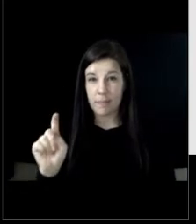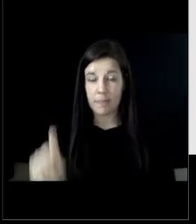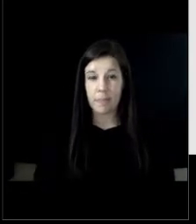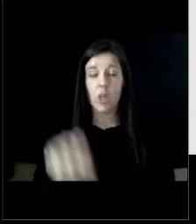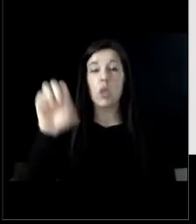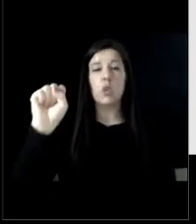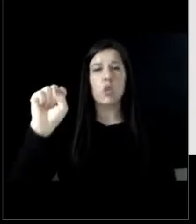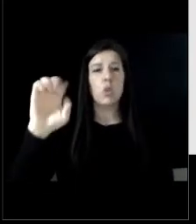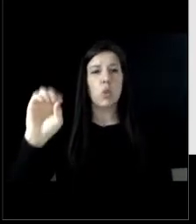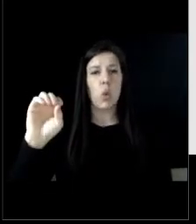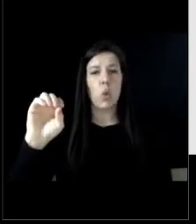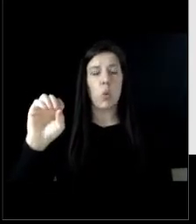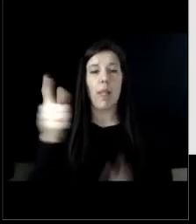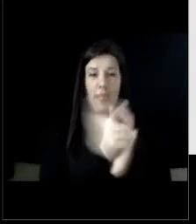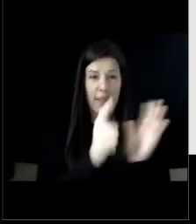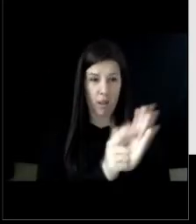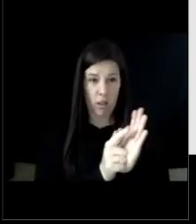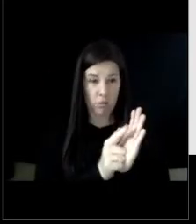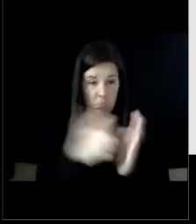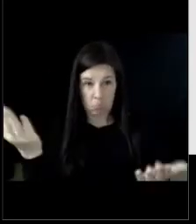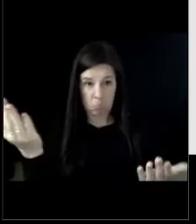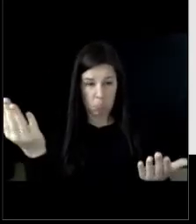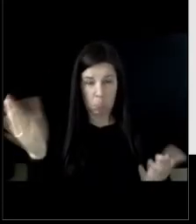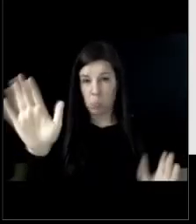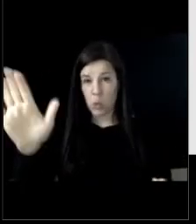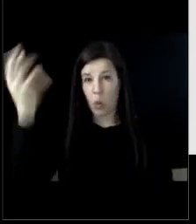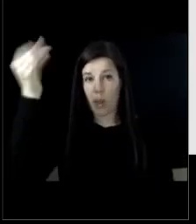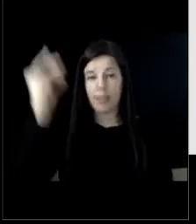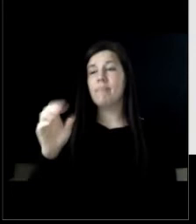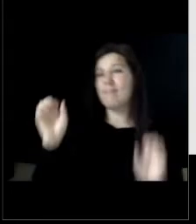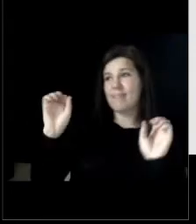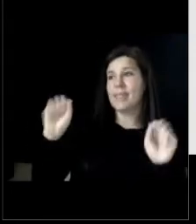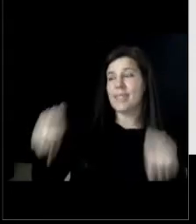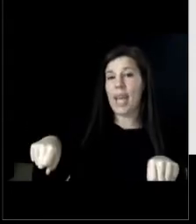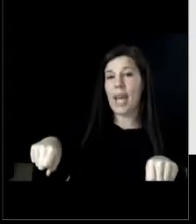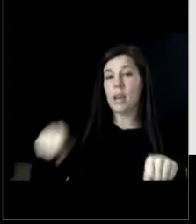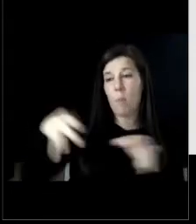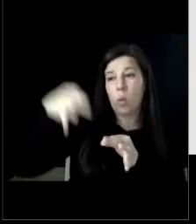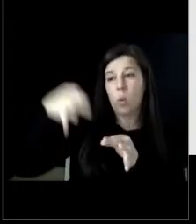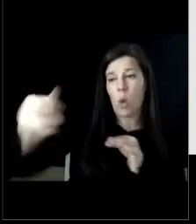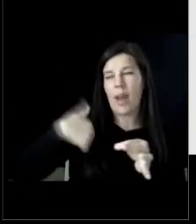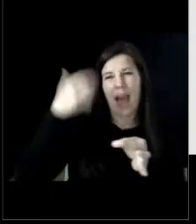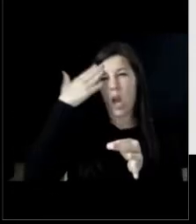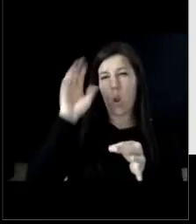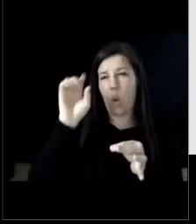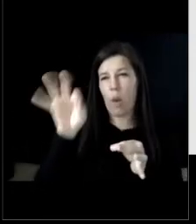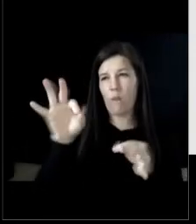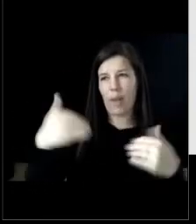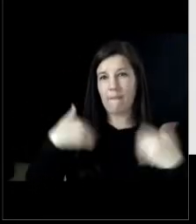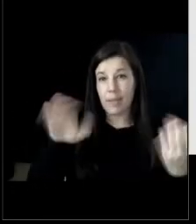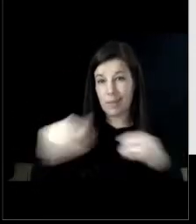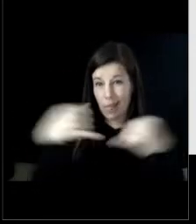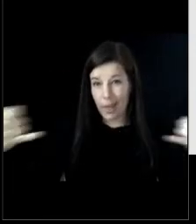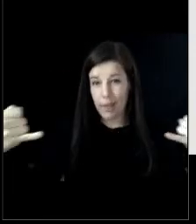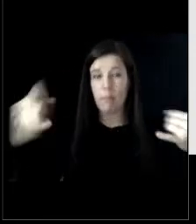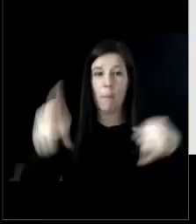so um legal would you want to chime in yeah you can um postpone and i don't know that there's a there's a deadline on it it would just need